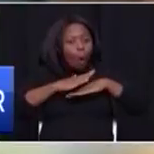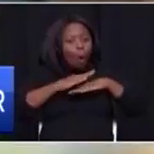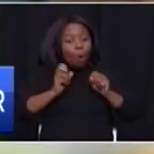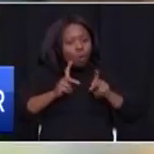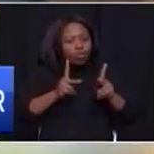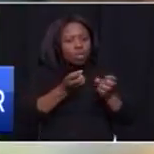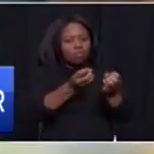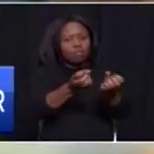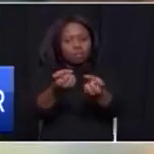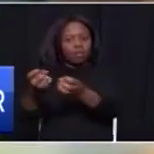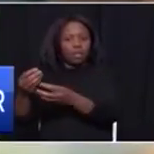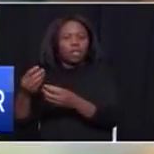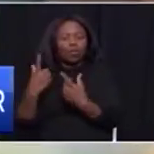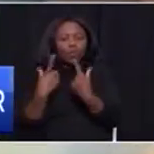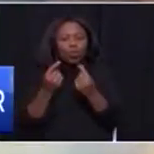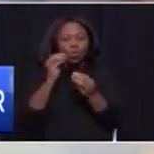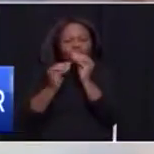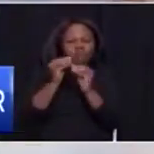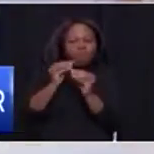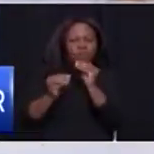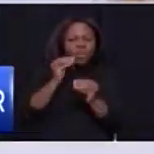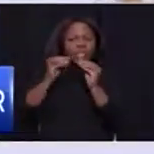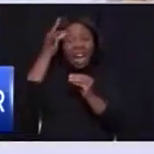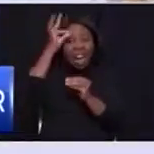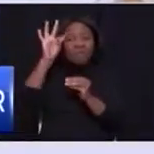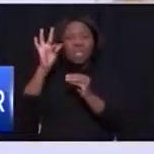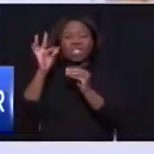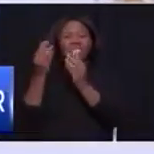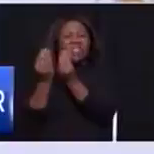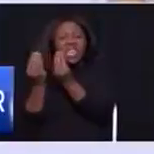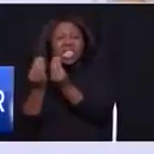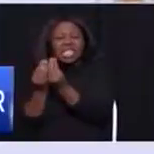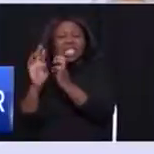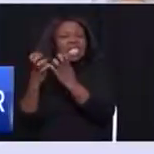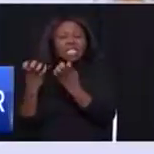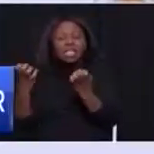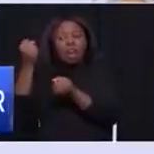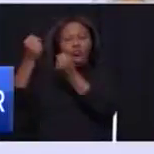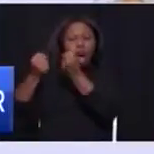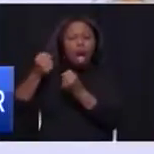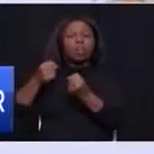to do maintenance and repair of government facilities, including vehicles.